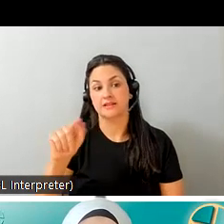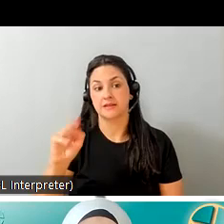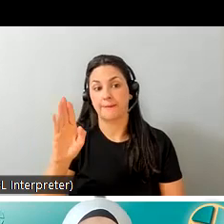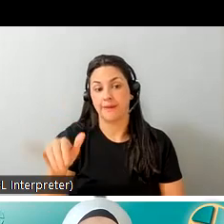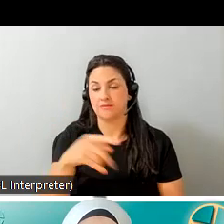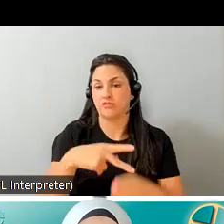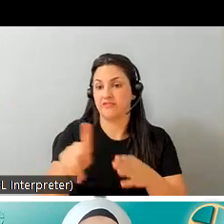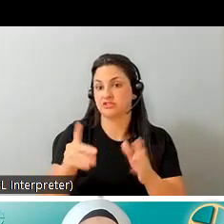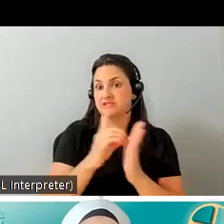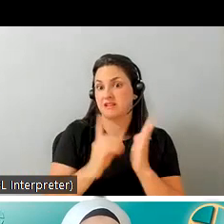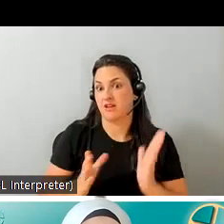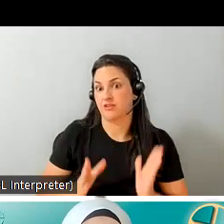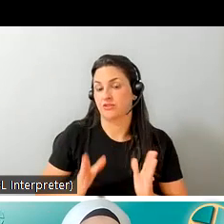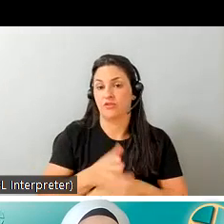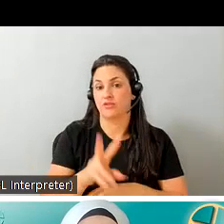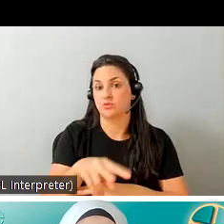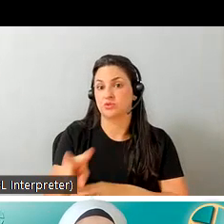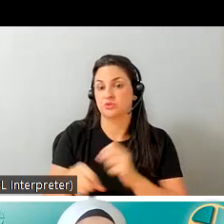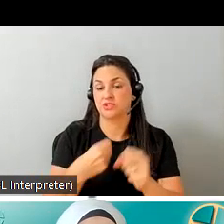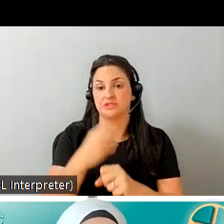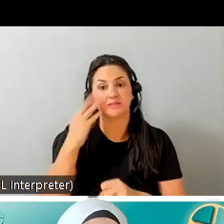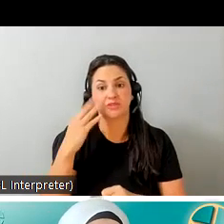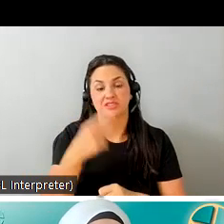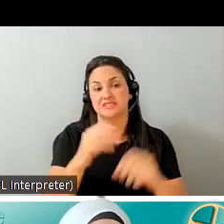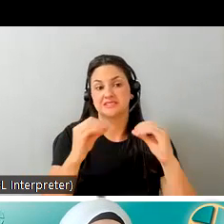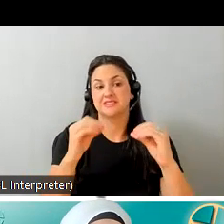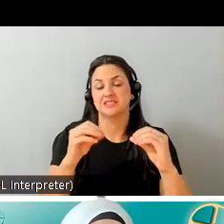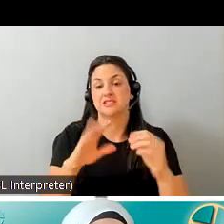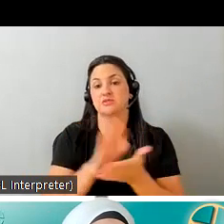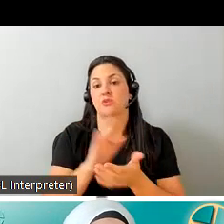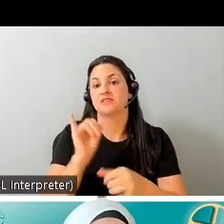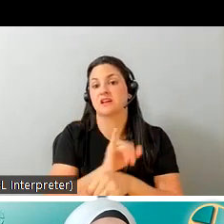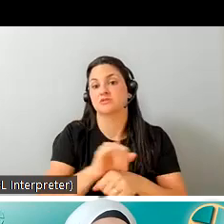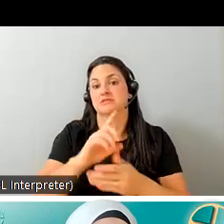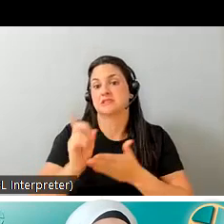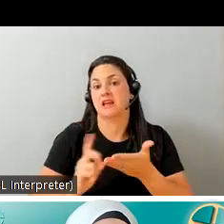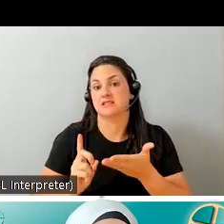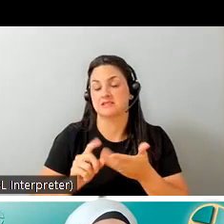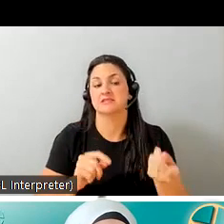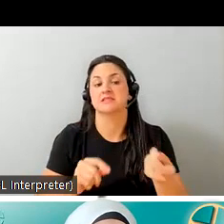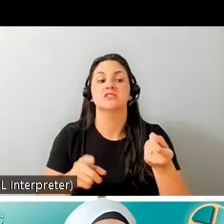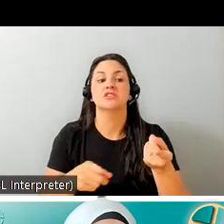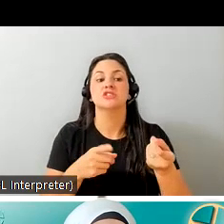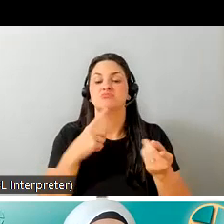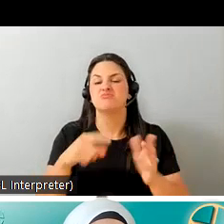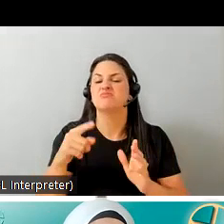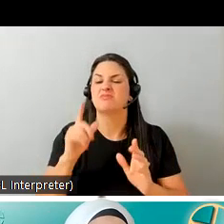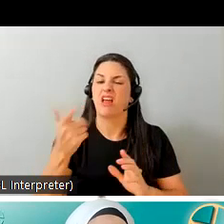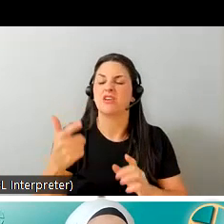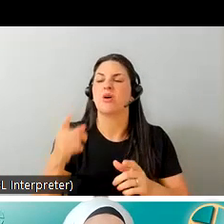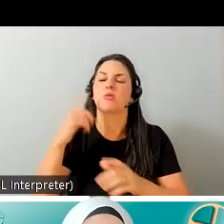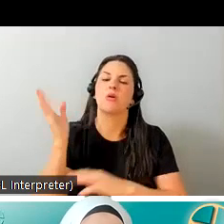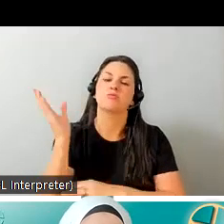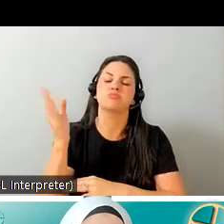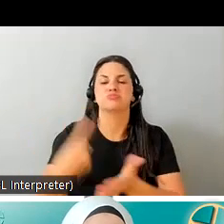years of experience currently teaching in the school of industrial design um she will go on into detail